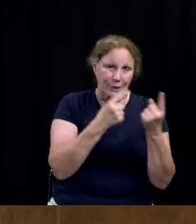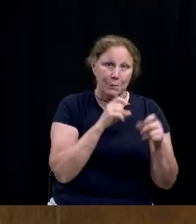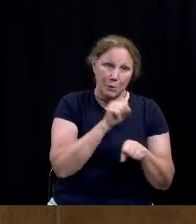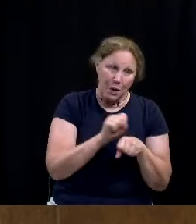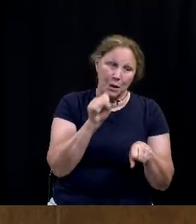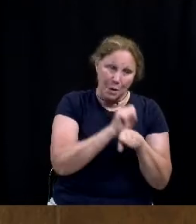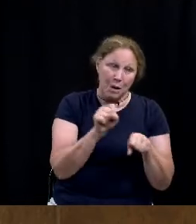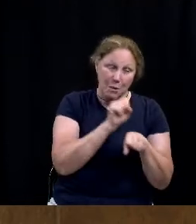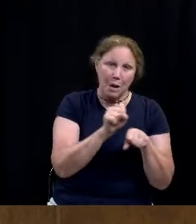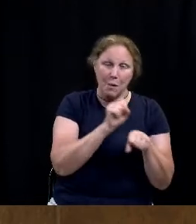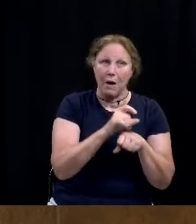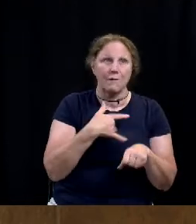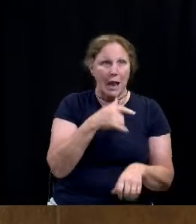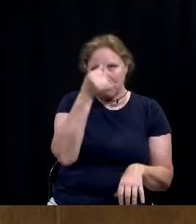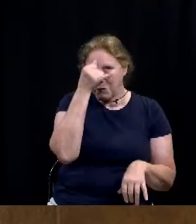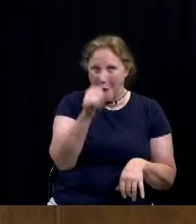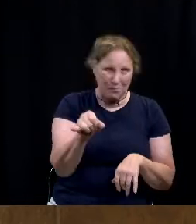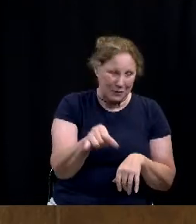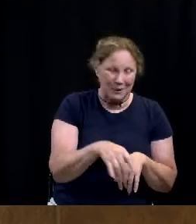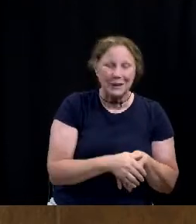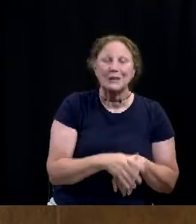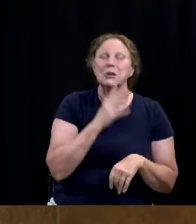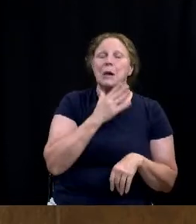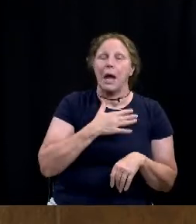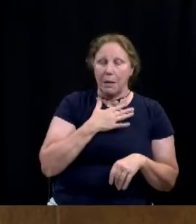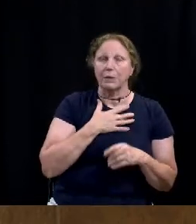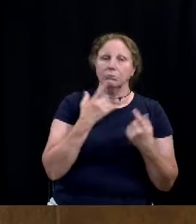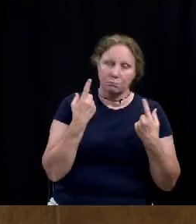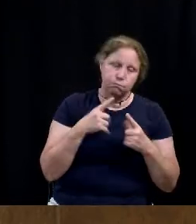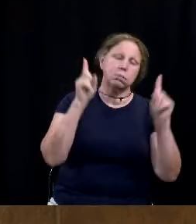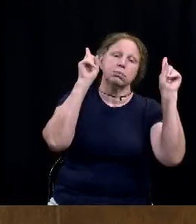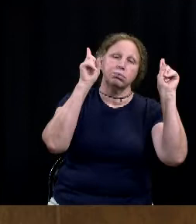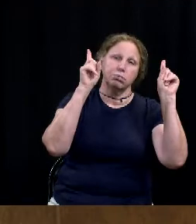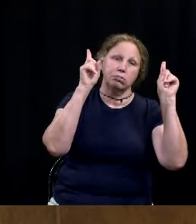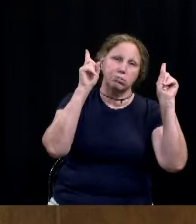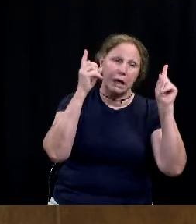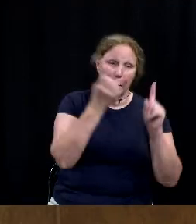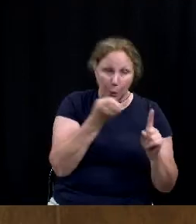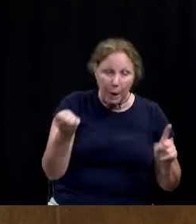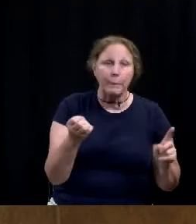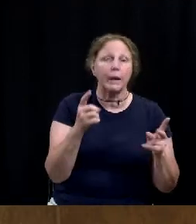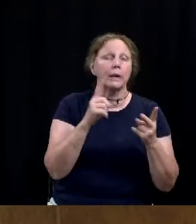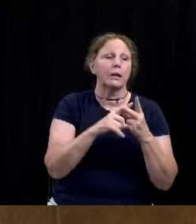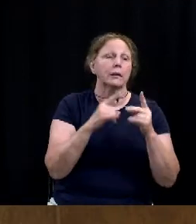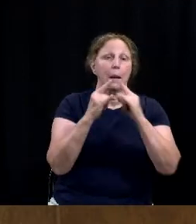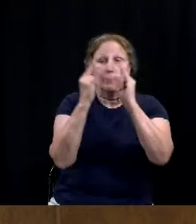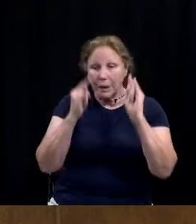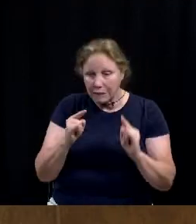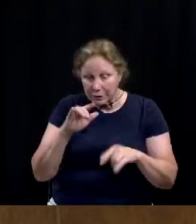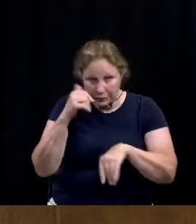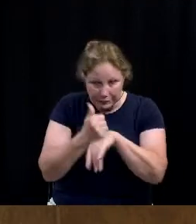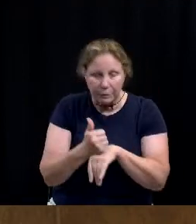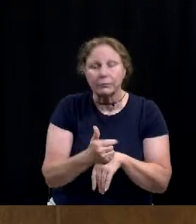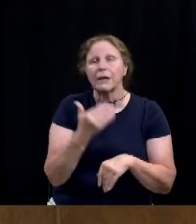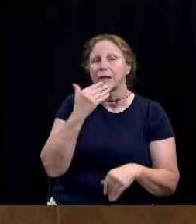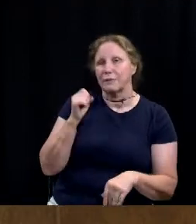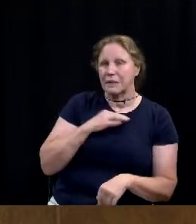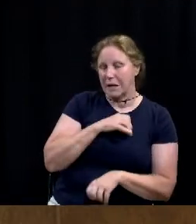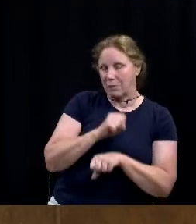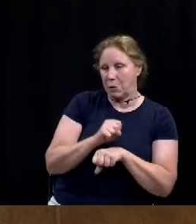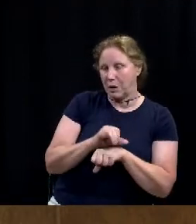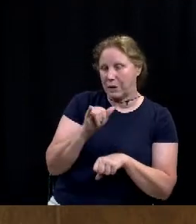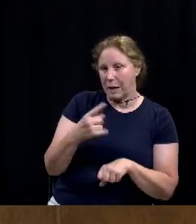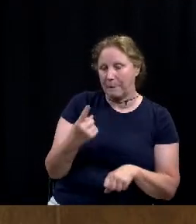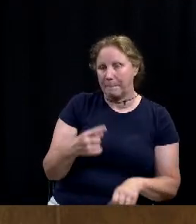this project forever it seems like and I'm just happy to see it, happy to see the equipment and the pavilion get up out there. Appreciate staff's work on this.